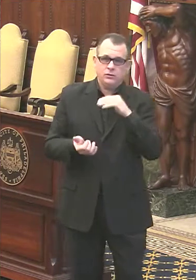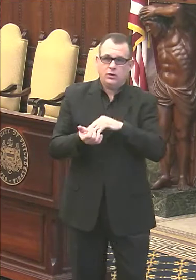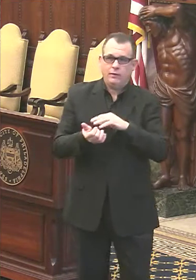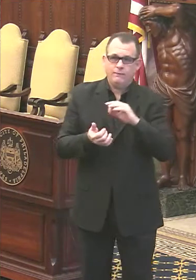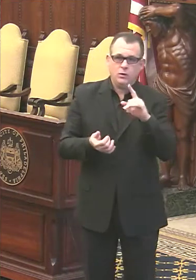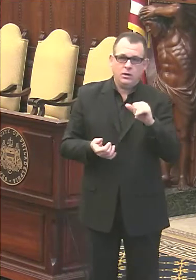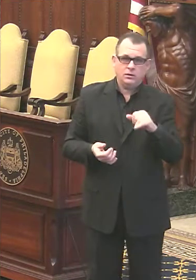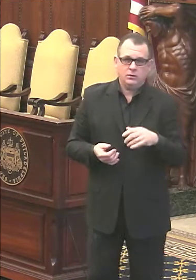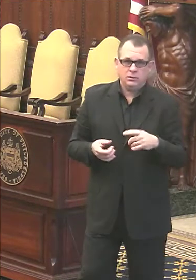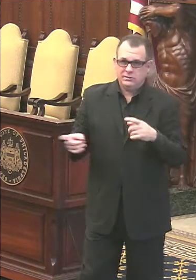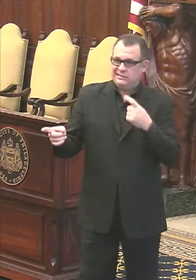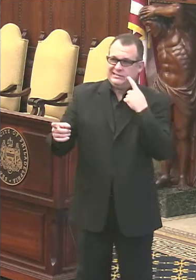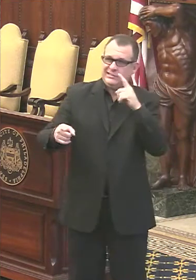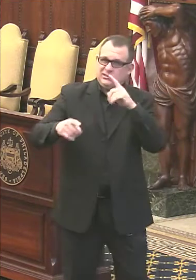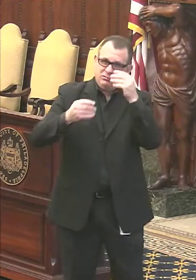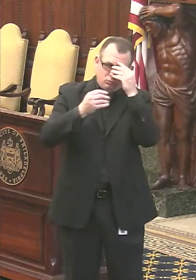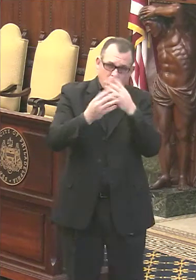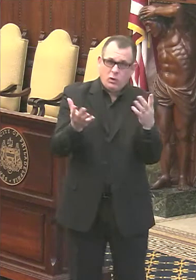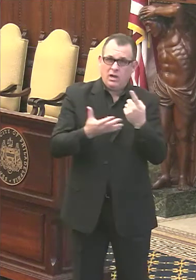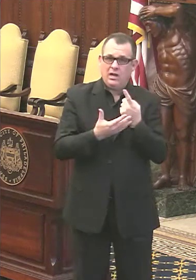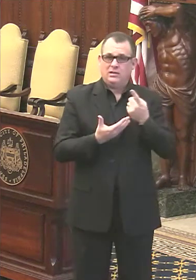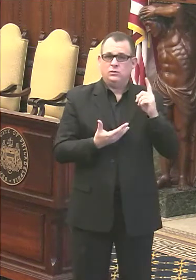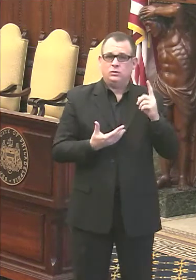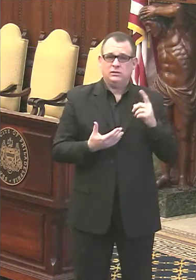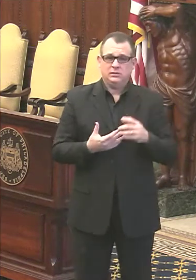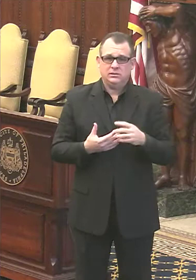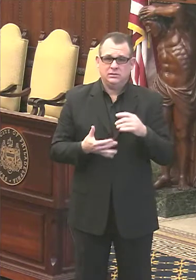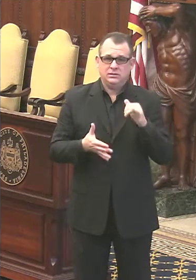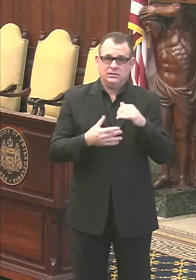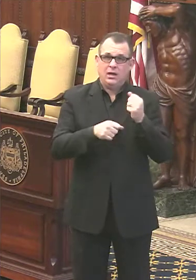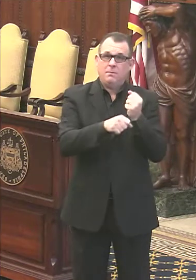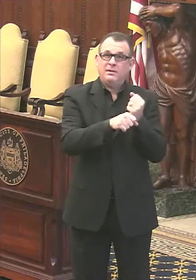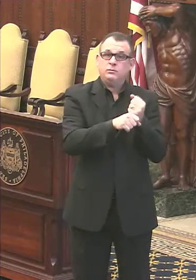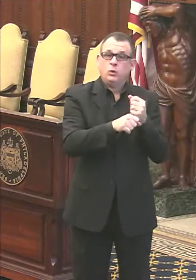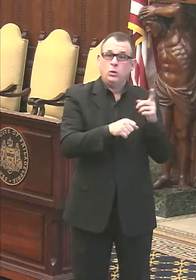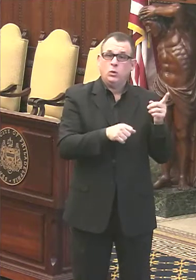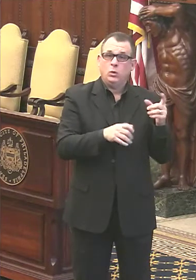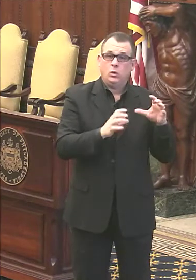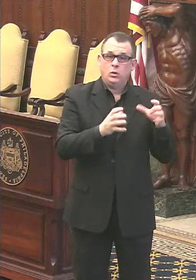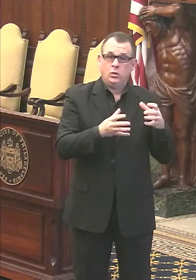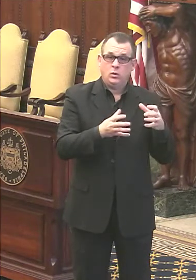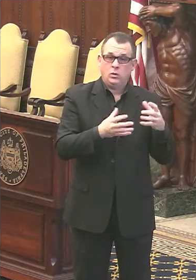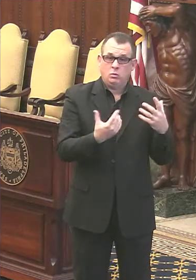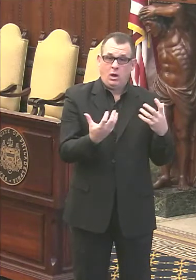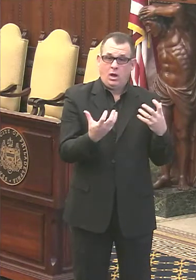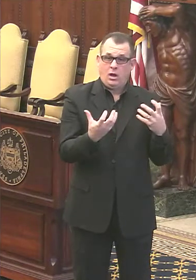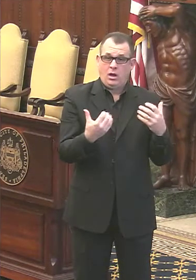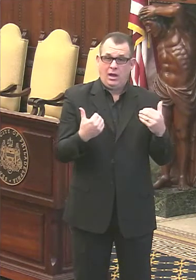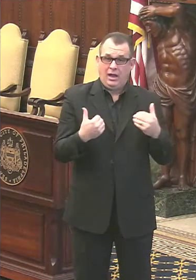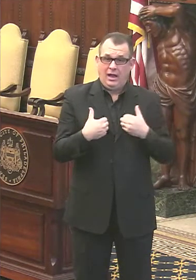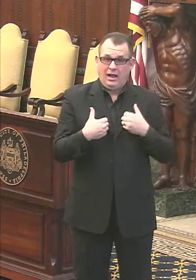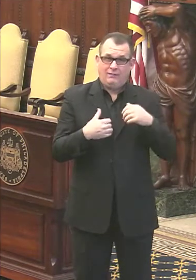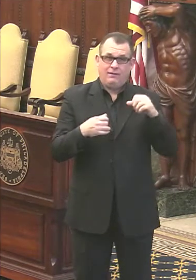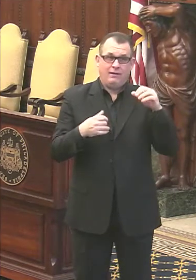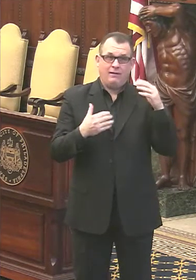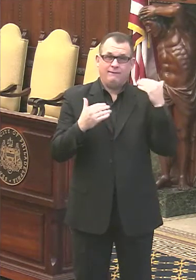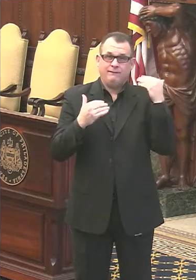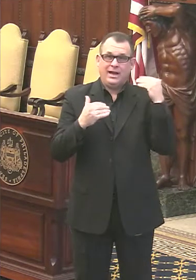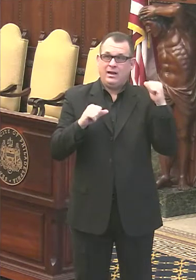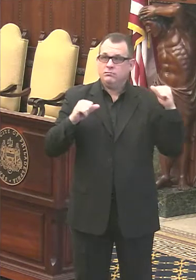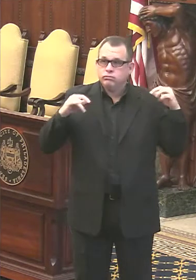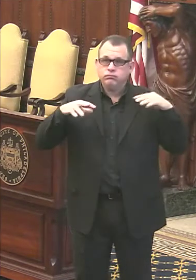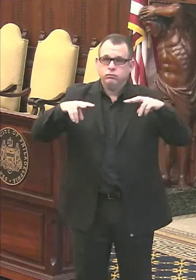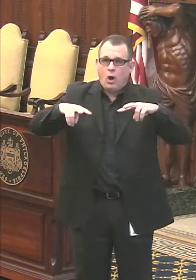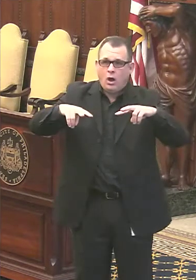report last week about, from major league baseball saying that they are, want to have fans in the stadiums this season. And they're going leave it up to